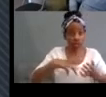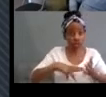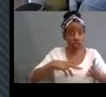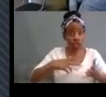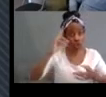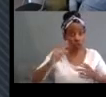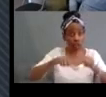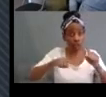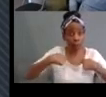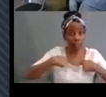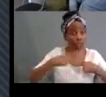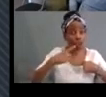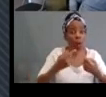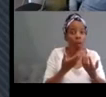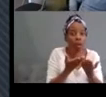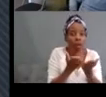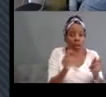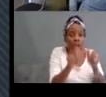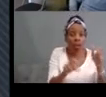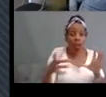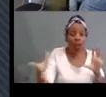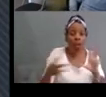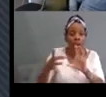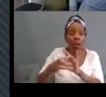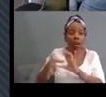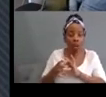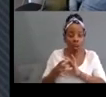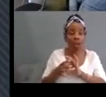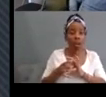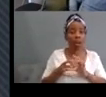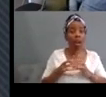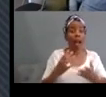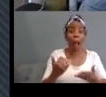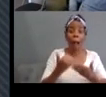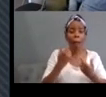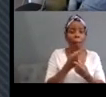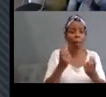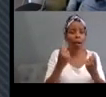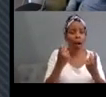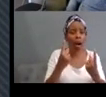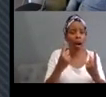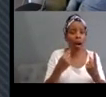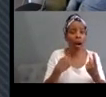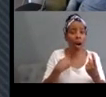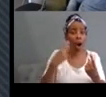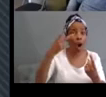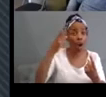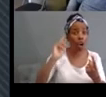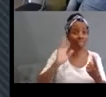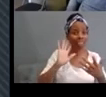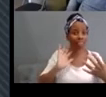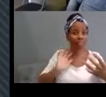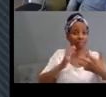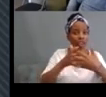-center a dominant and extremely narrow perspective on what it means to be a cognitively valid functioning